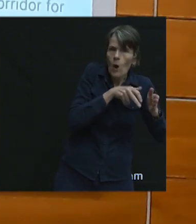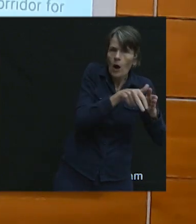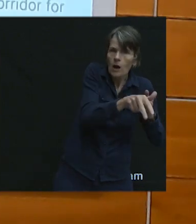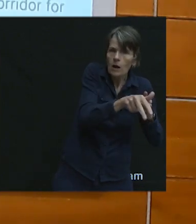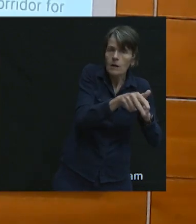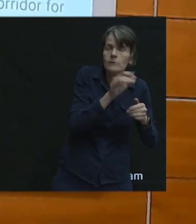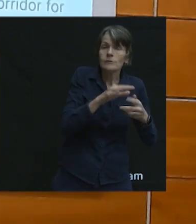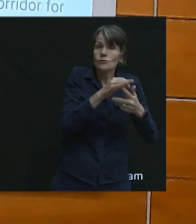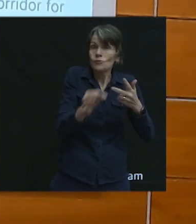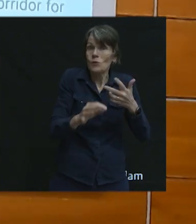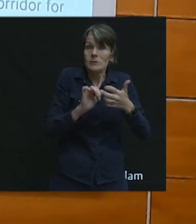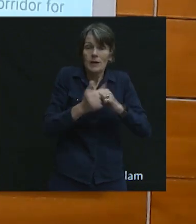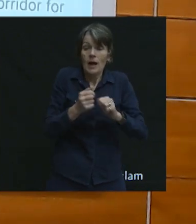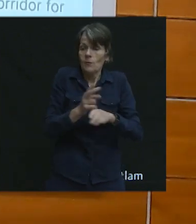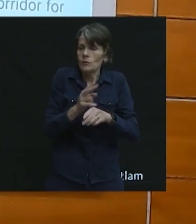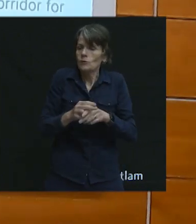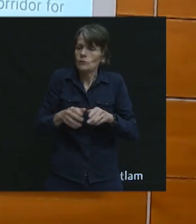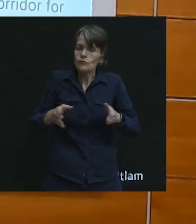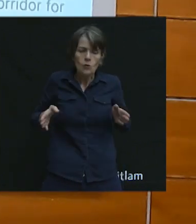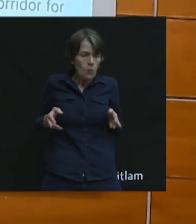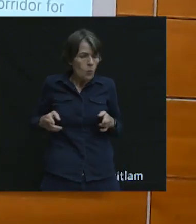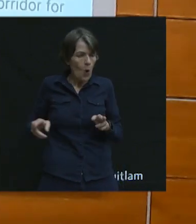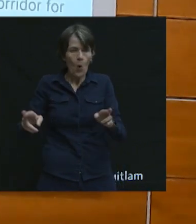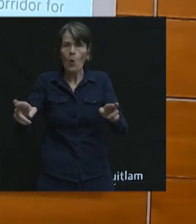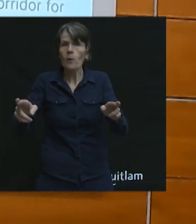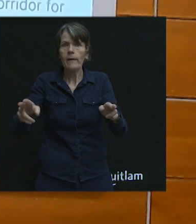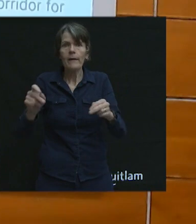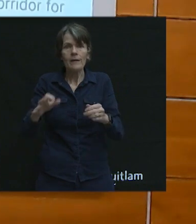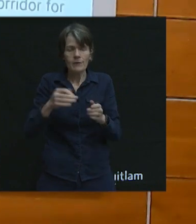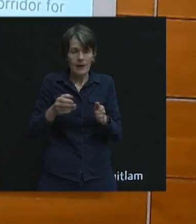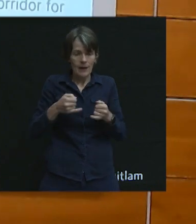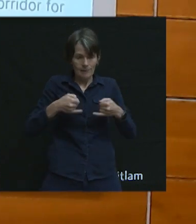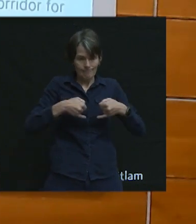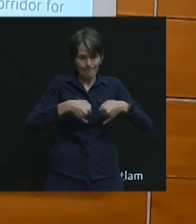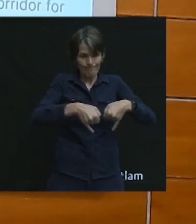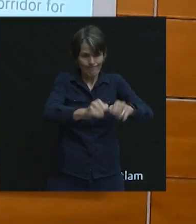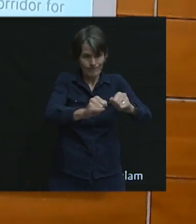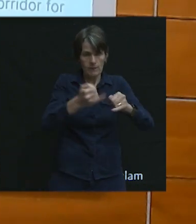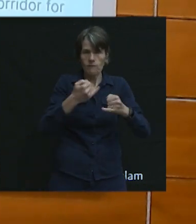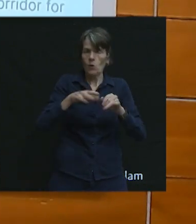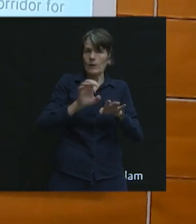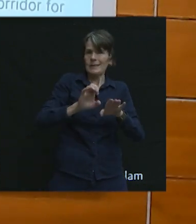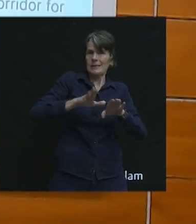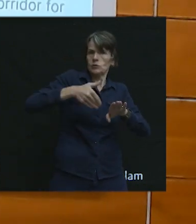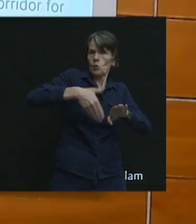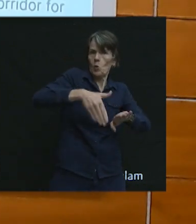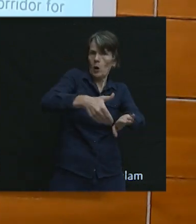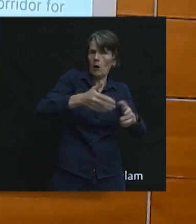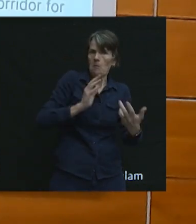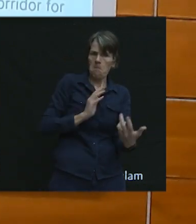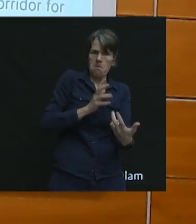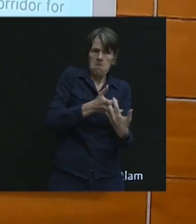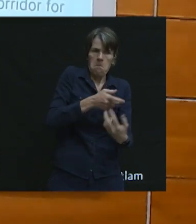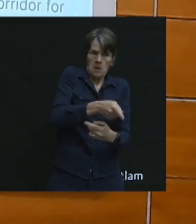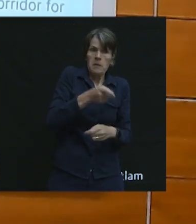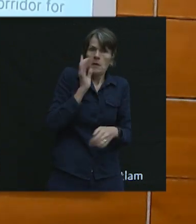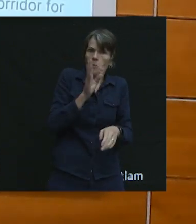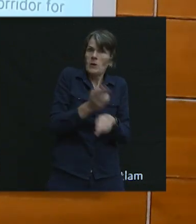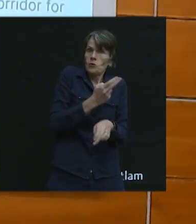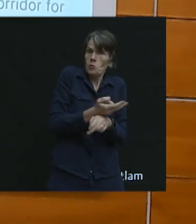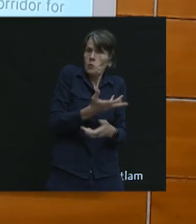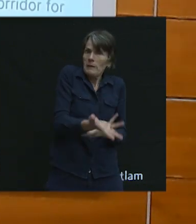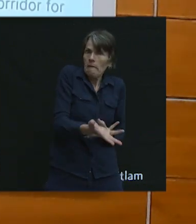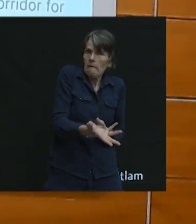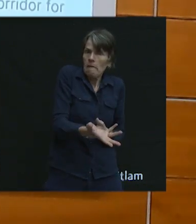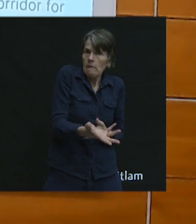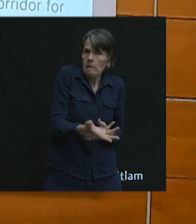make about how we use road space. So, if they have a place to go on the road that's suitable for something going at that vehicle speed